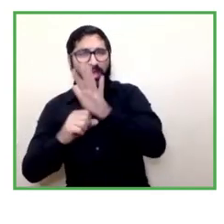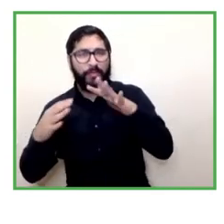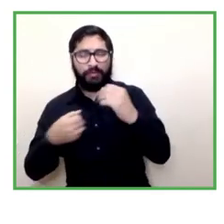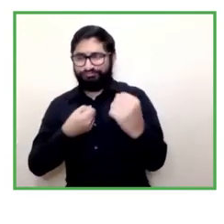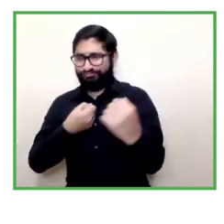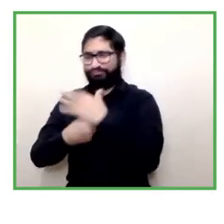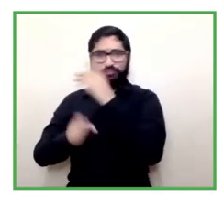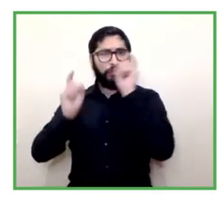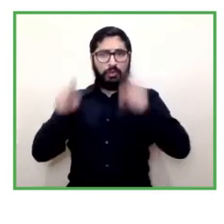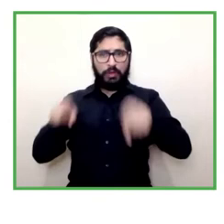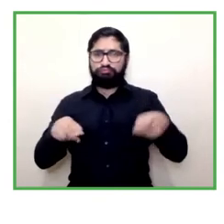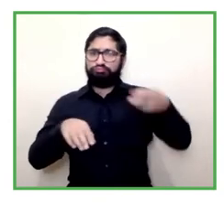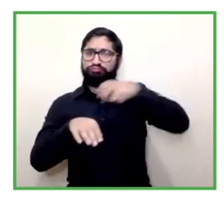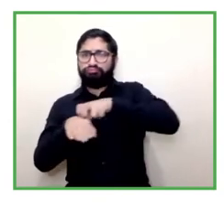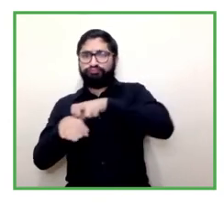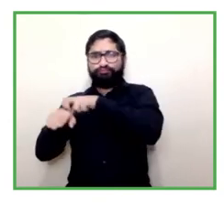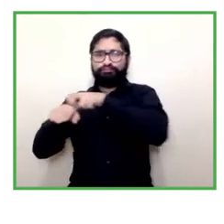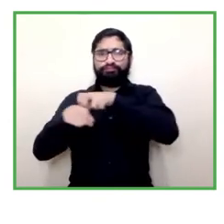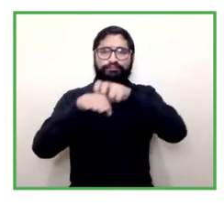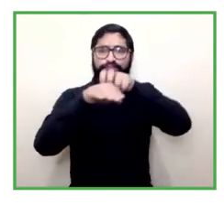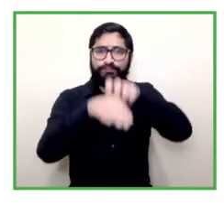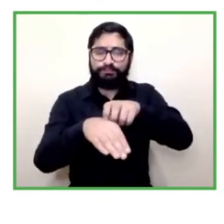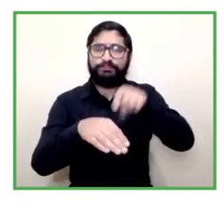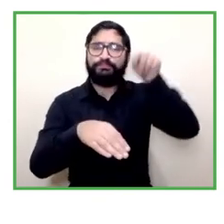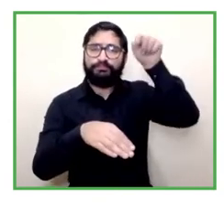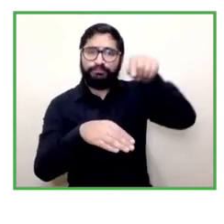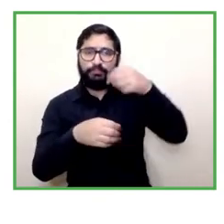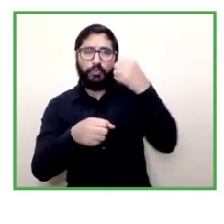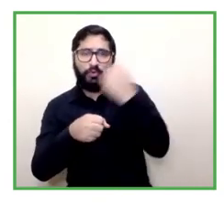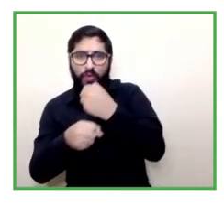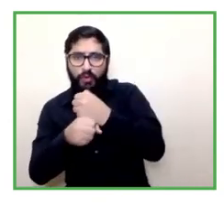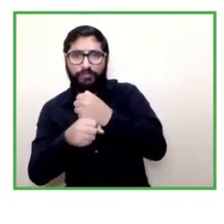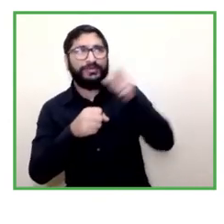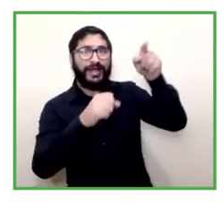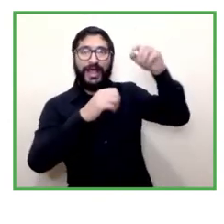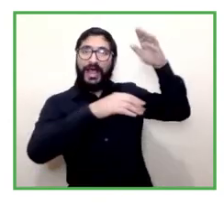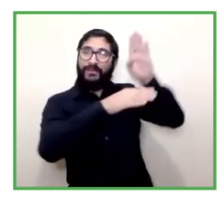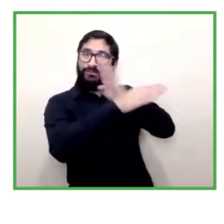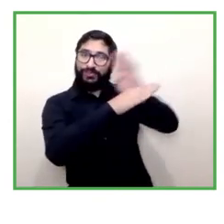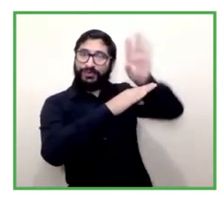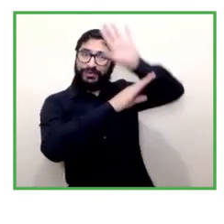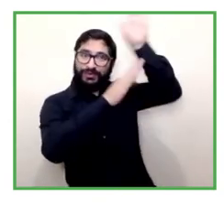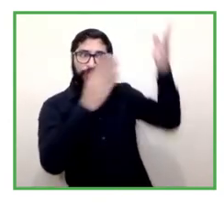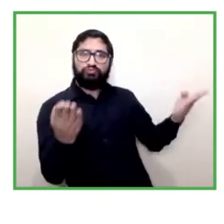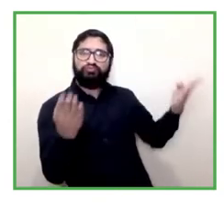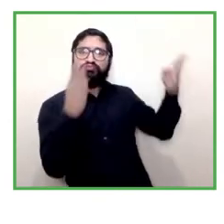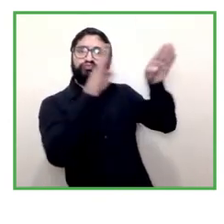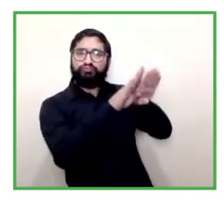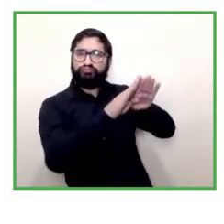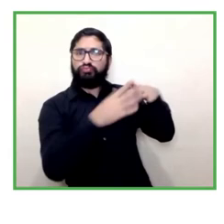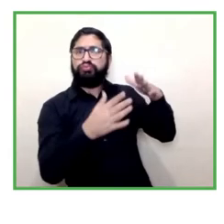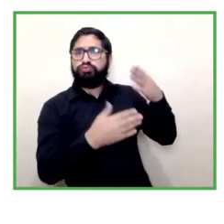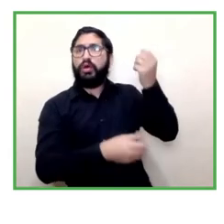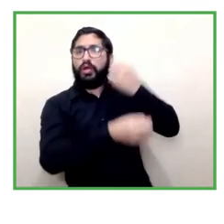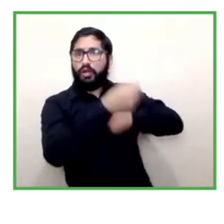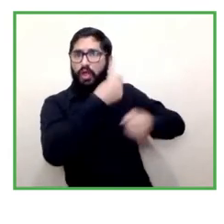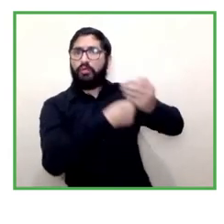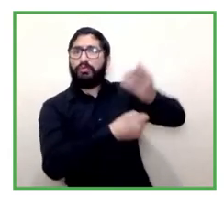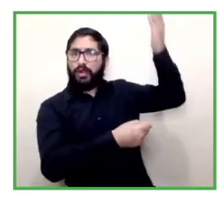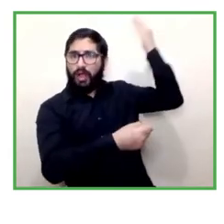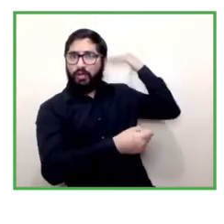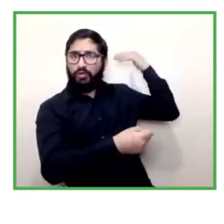of the commuting times or so many job positions have been closed and that has had a strong impact